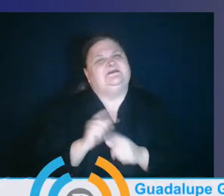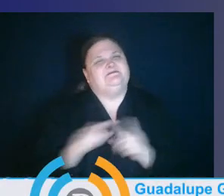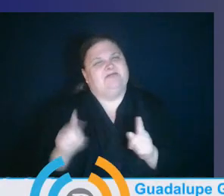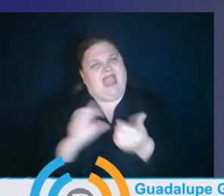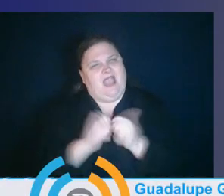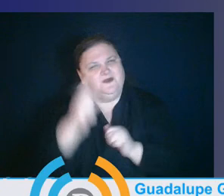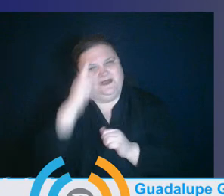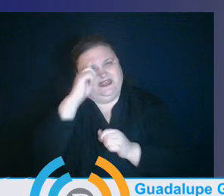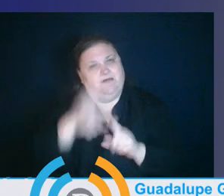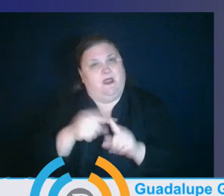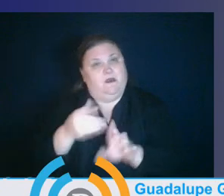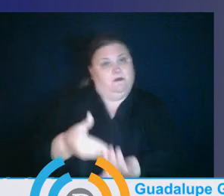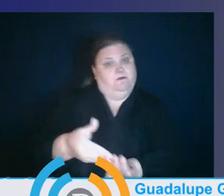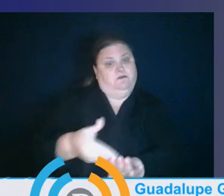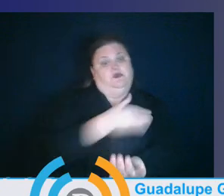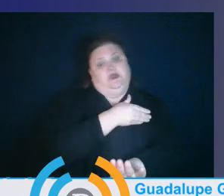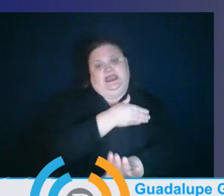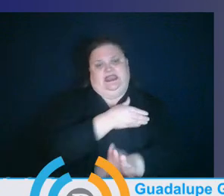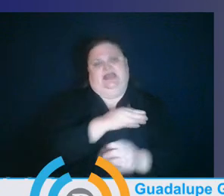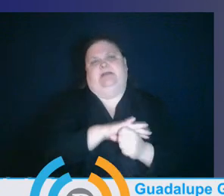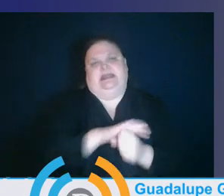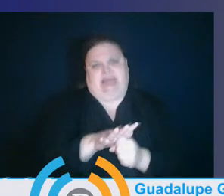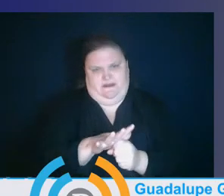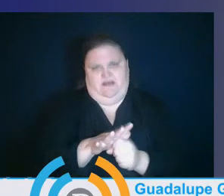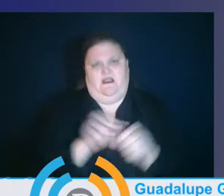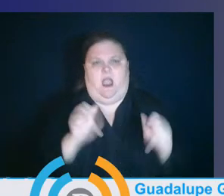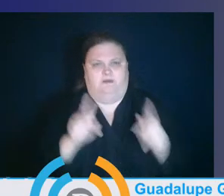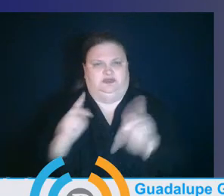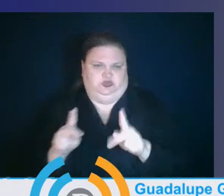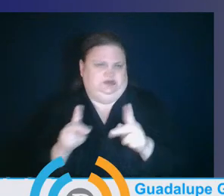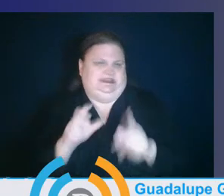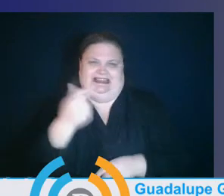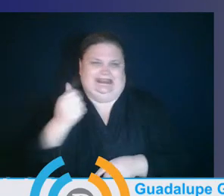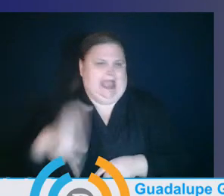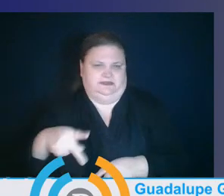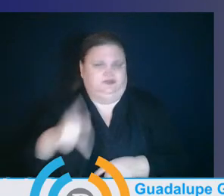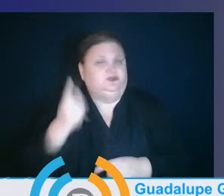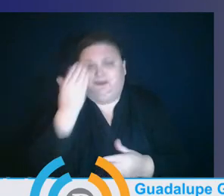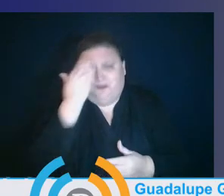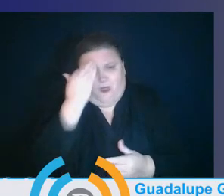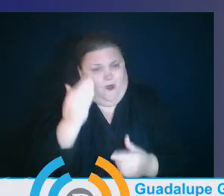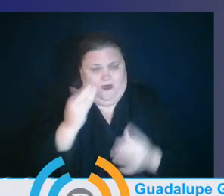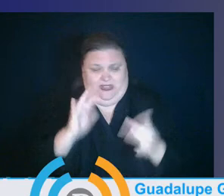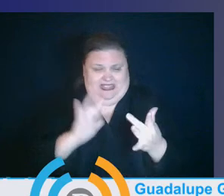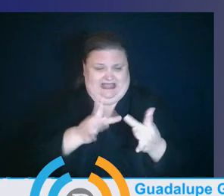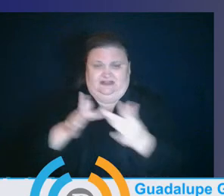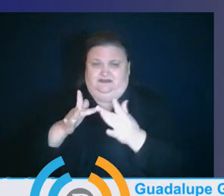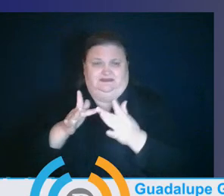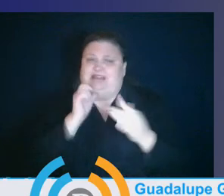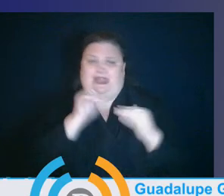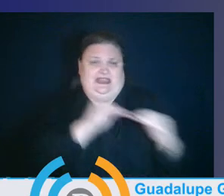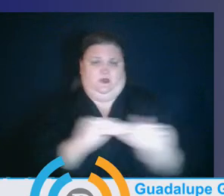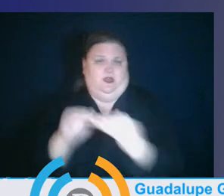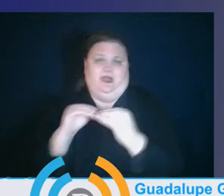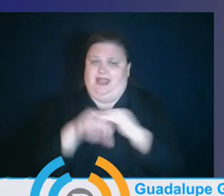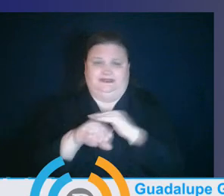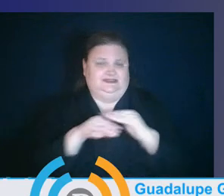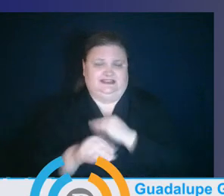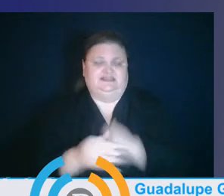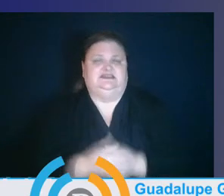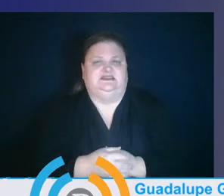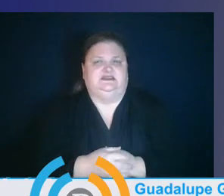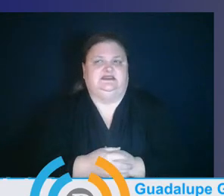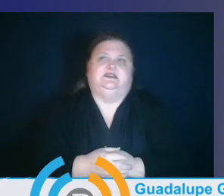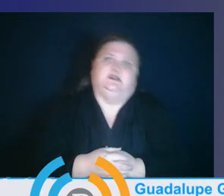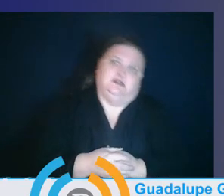you heard Dr. Pereira say, we know that there's a digital divide and we would prefer not to have to worry about telecommunications and